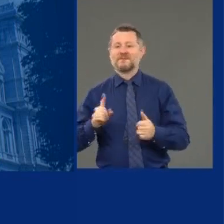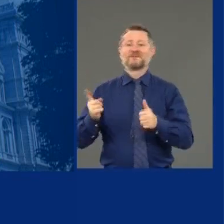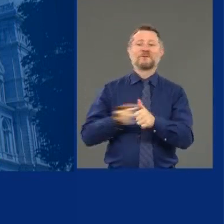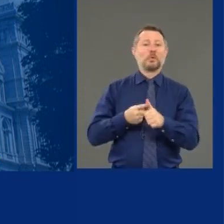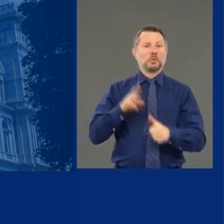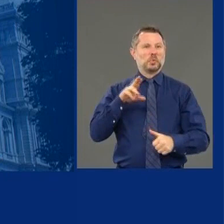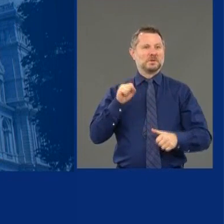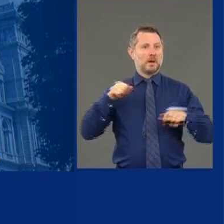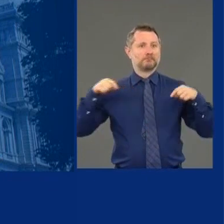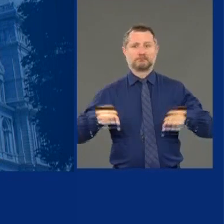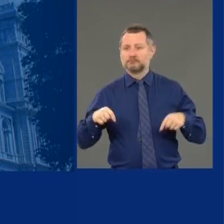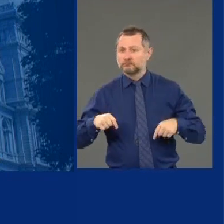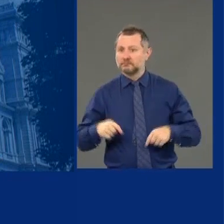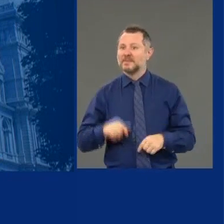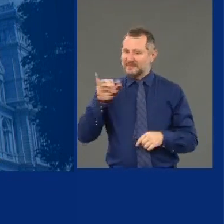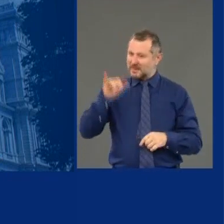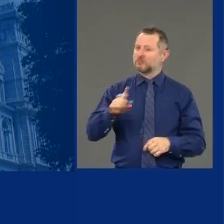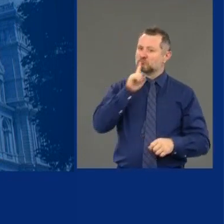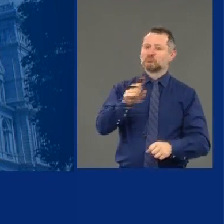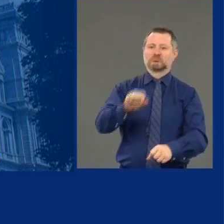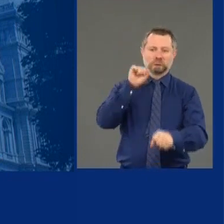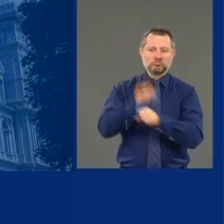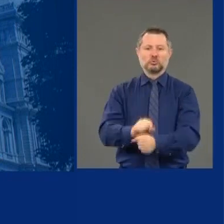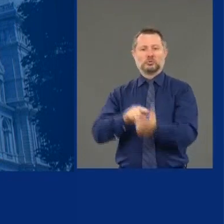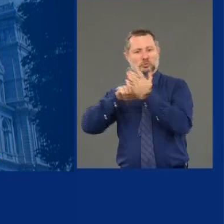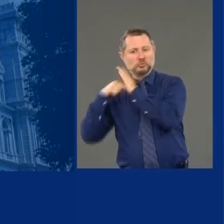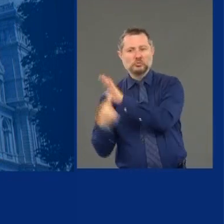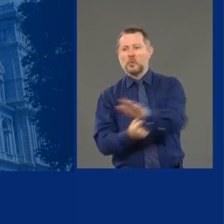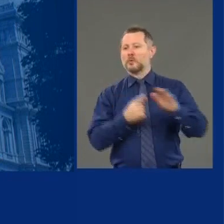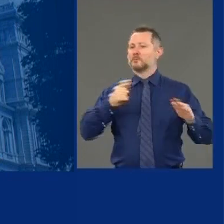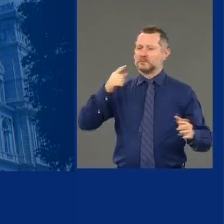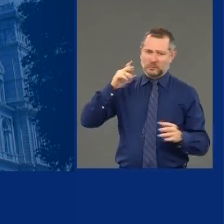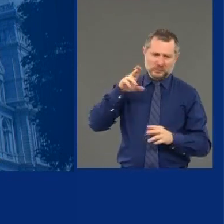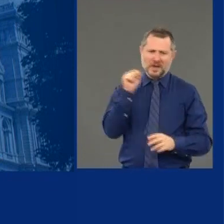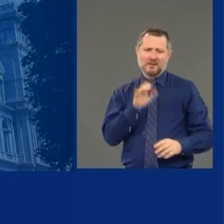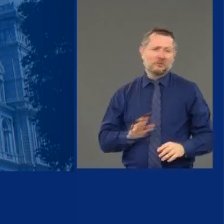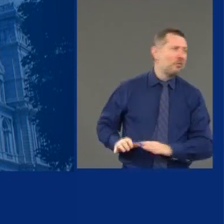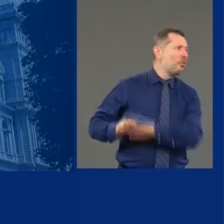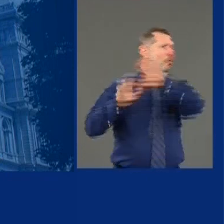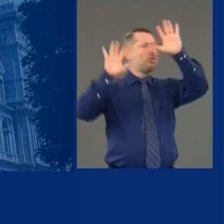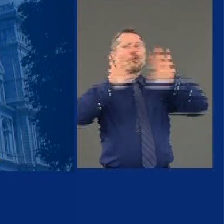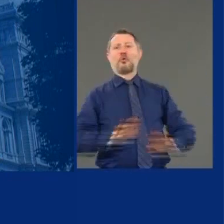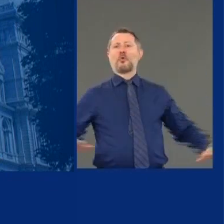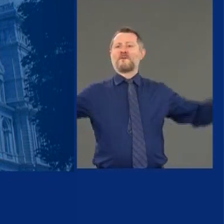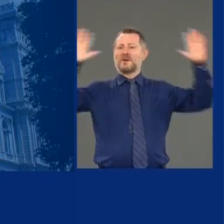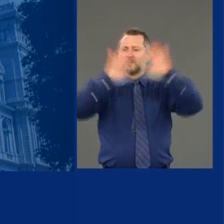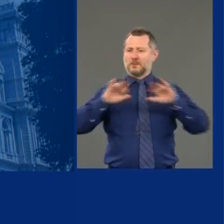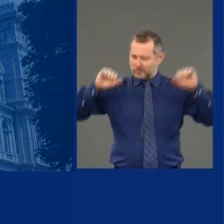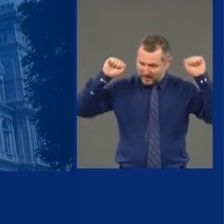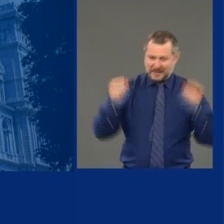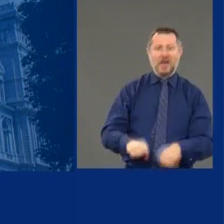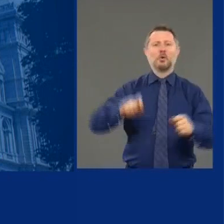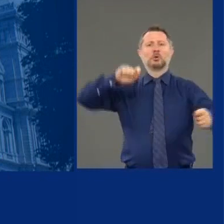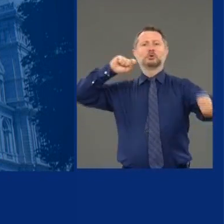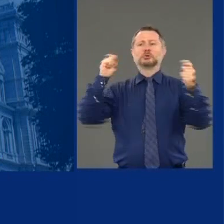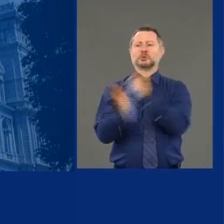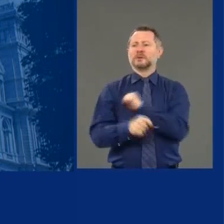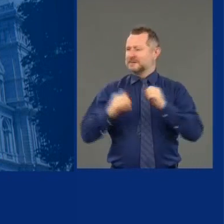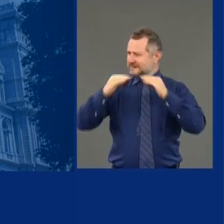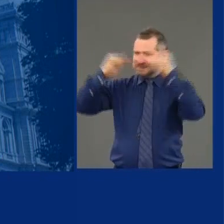think really show people across this country how to change the system,